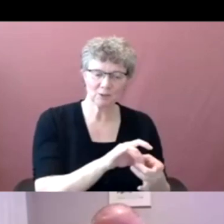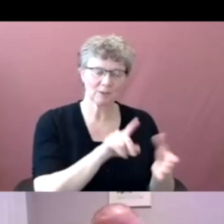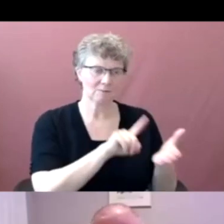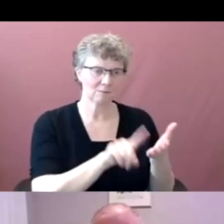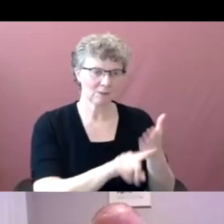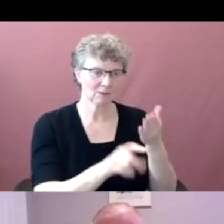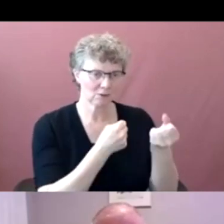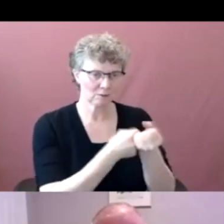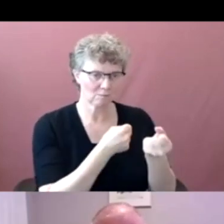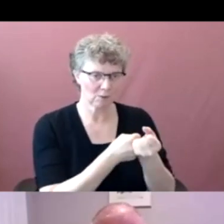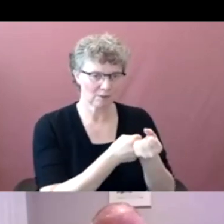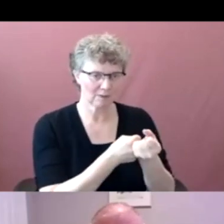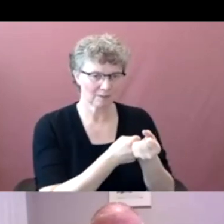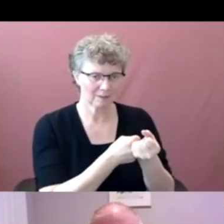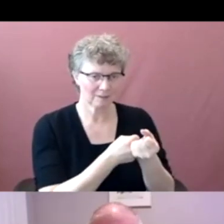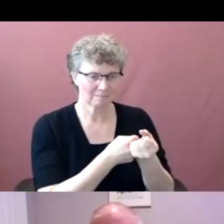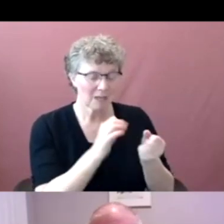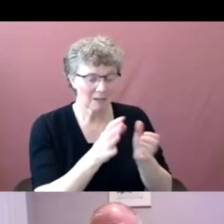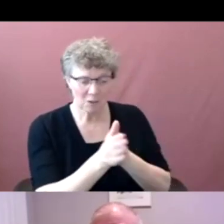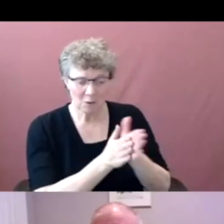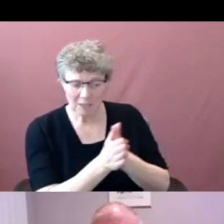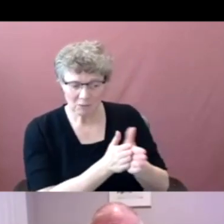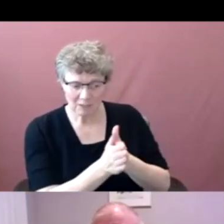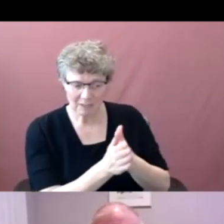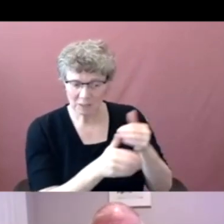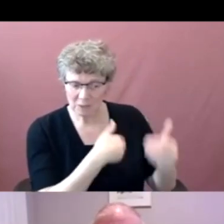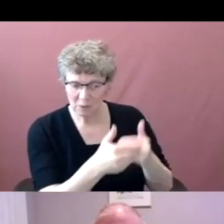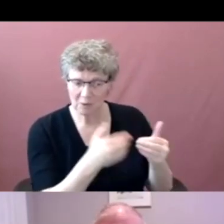why that is if you're interested as we go on here.